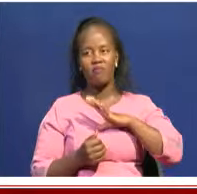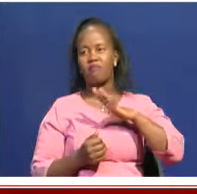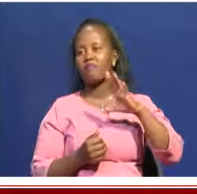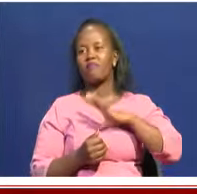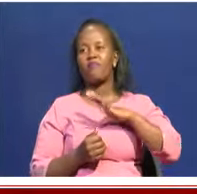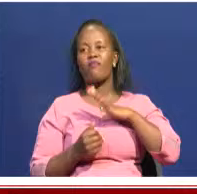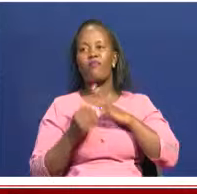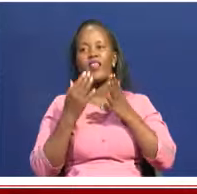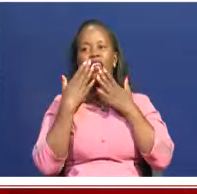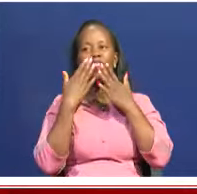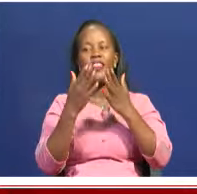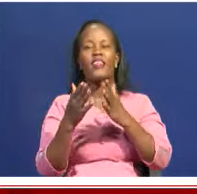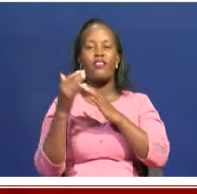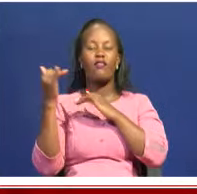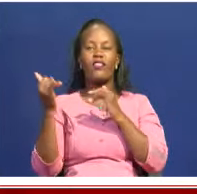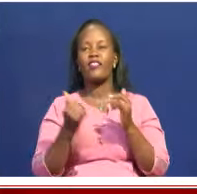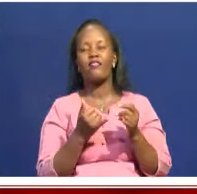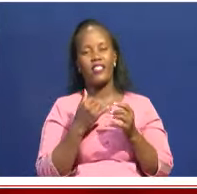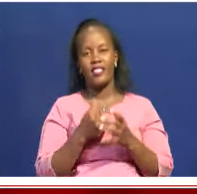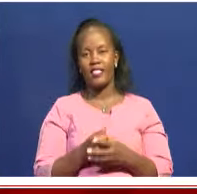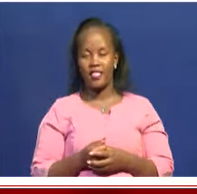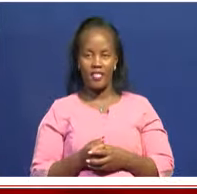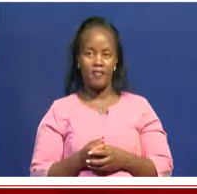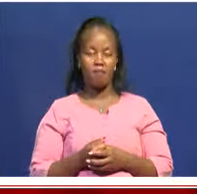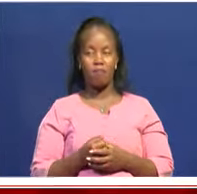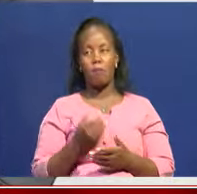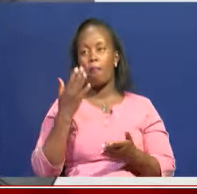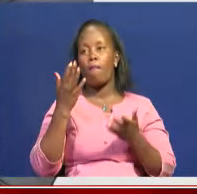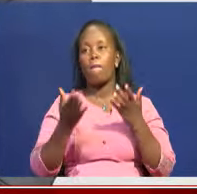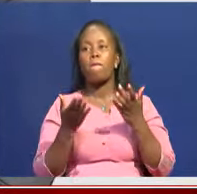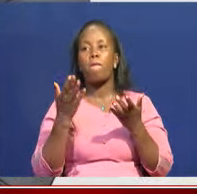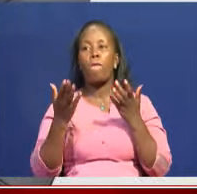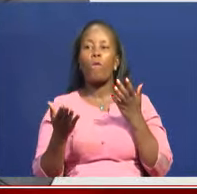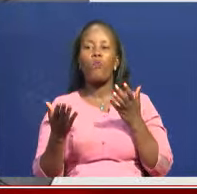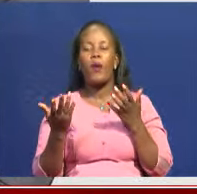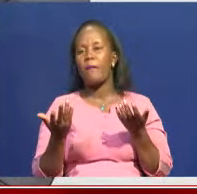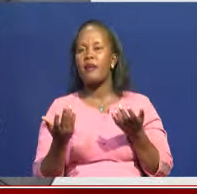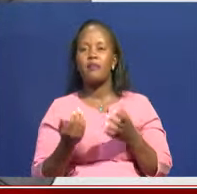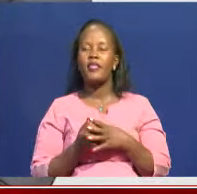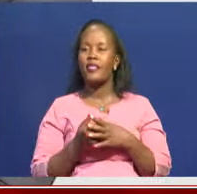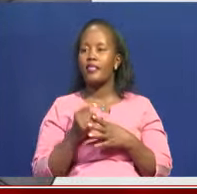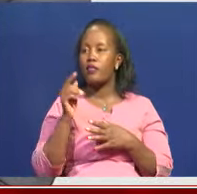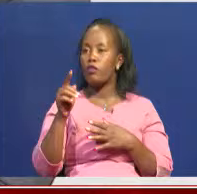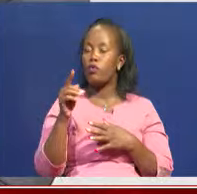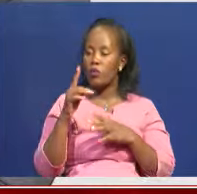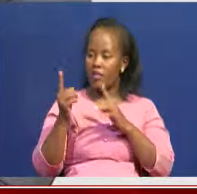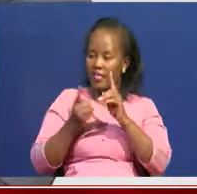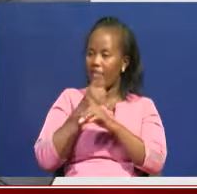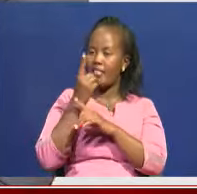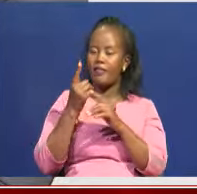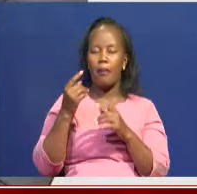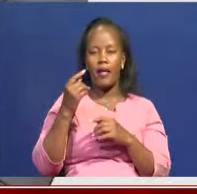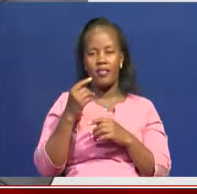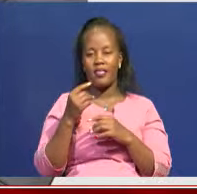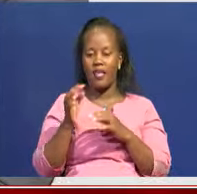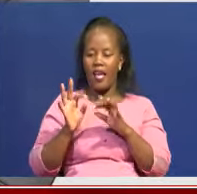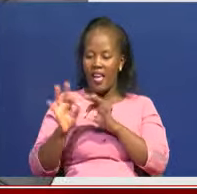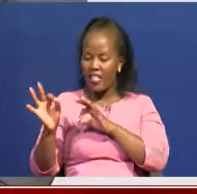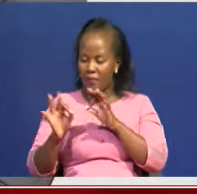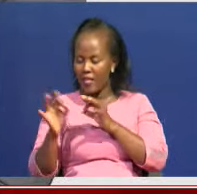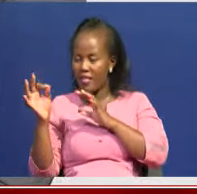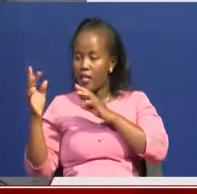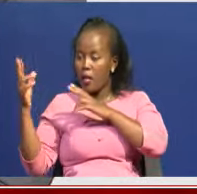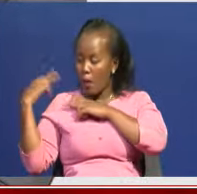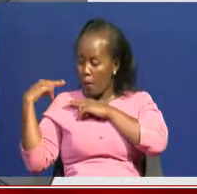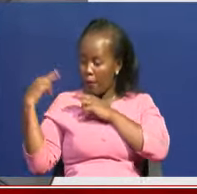you for having me. Karibu Sanna. Probably to start us off, begin by defining the mandate bestowed on your